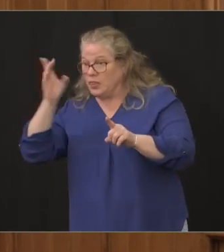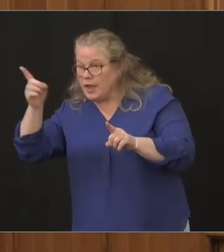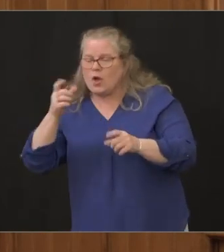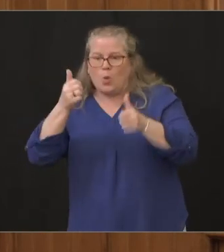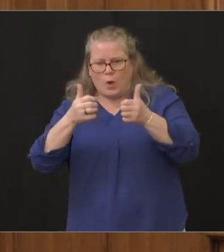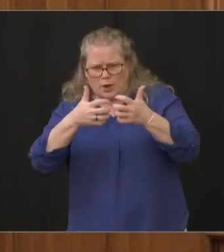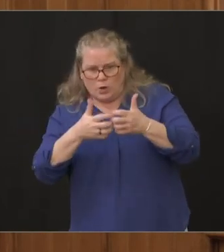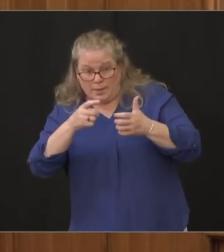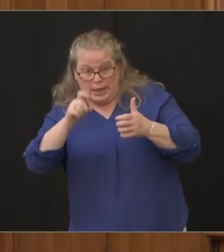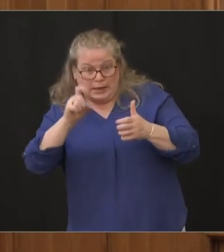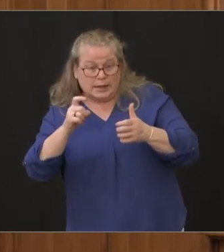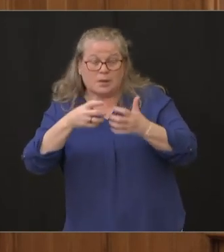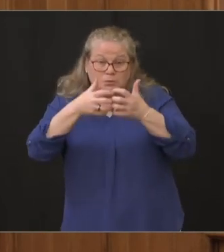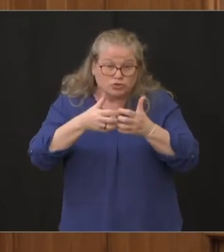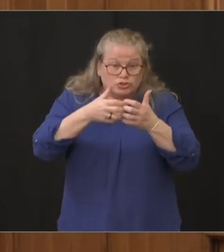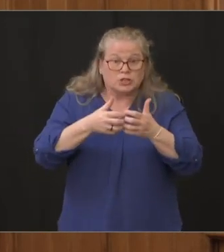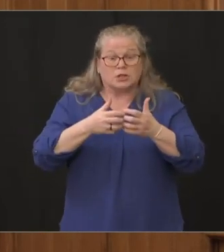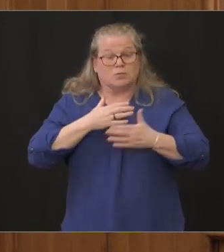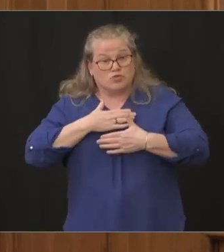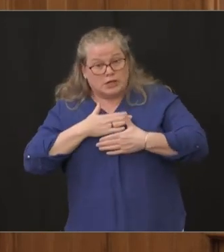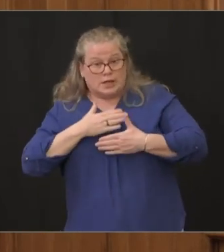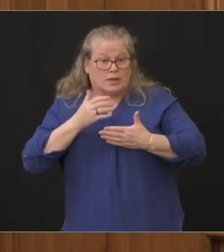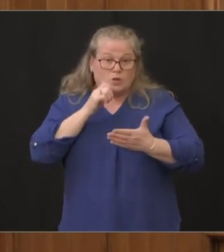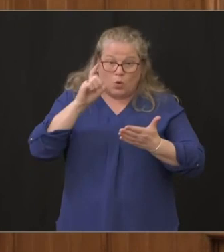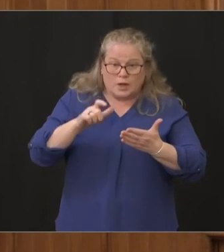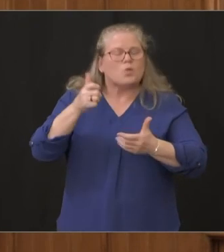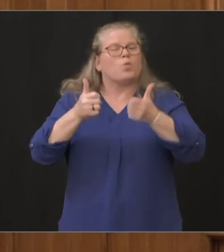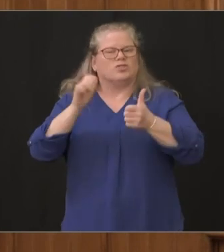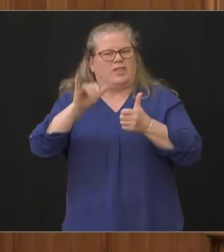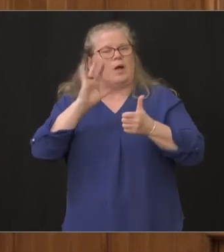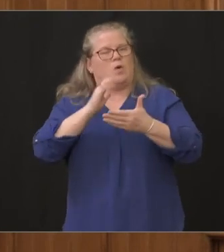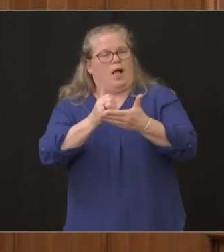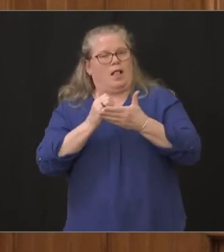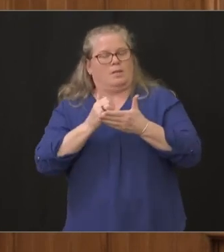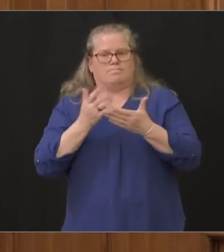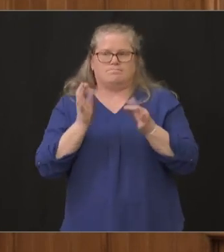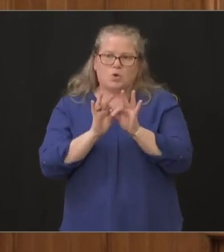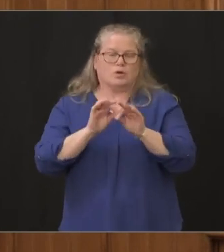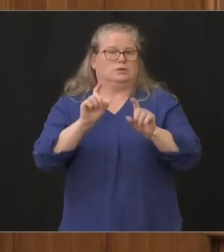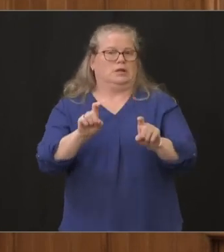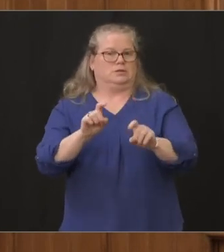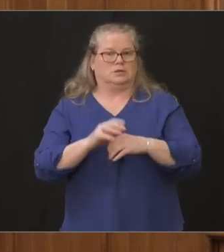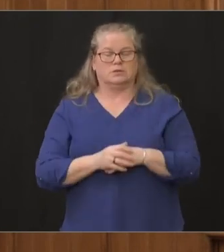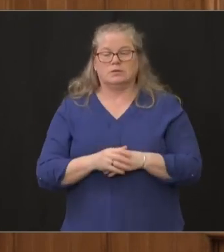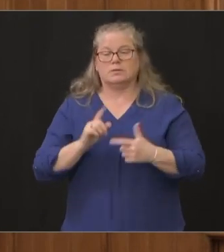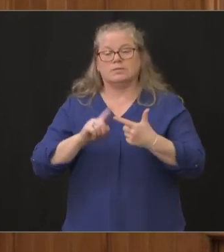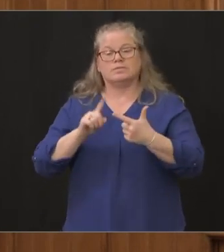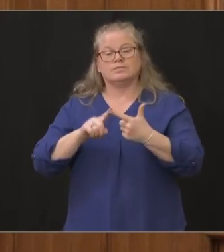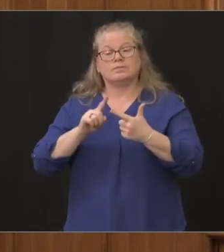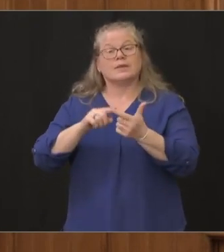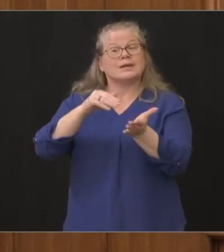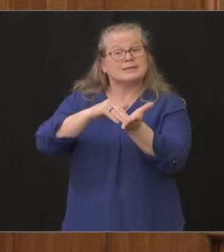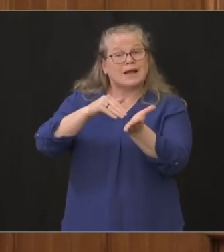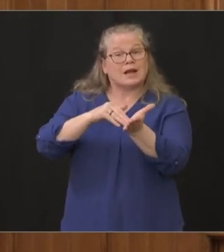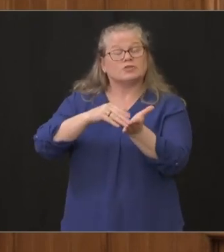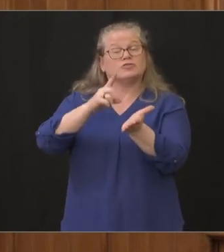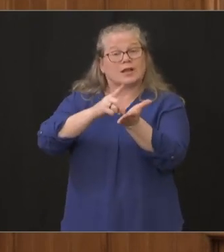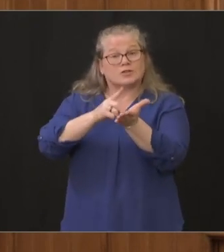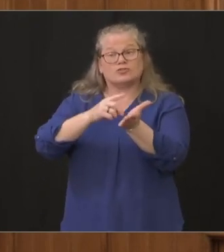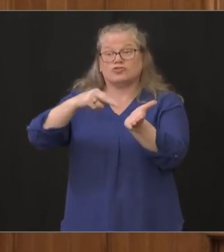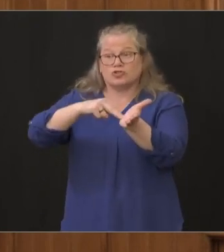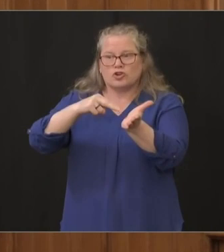the screening that we need to do to support all people working in health care today we need to make certain that we're providing every protection